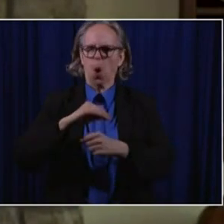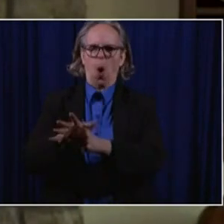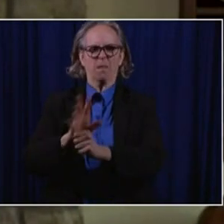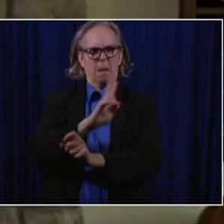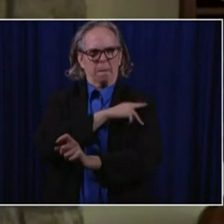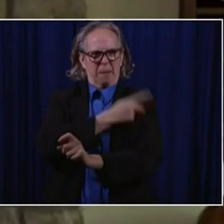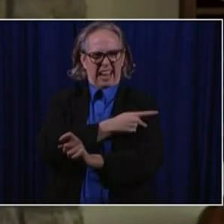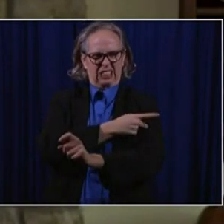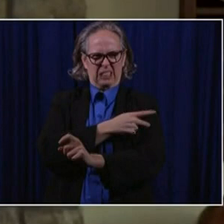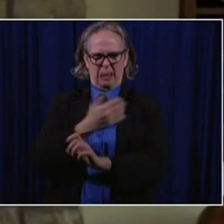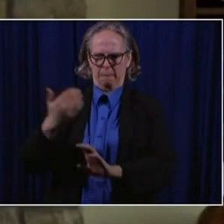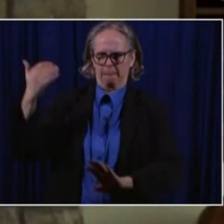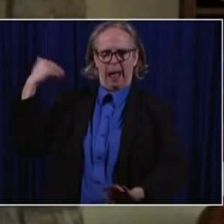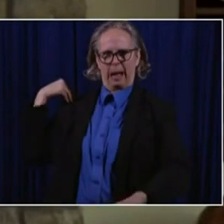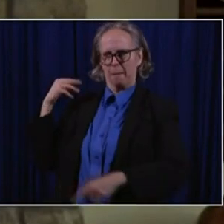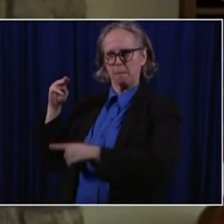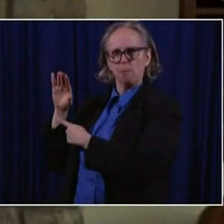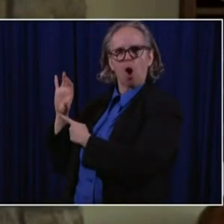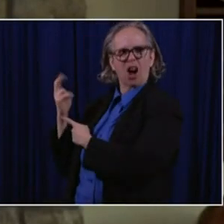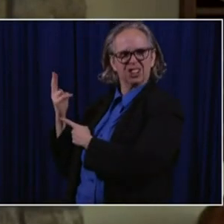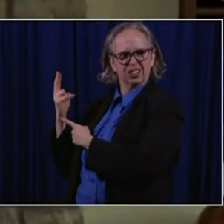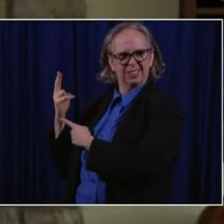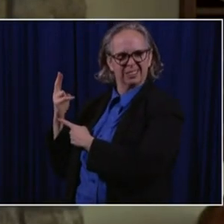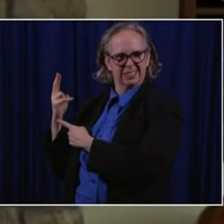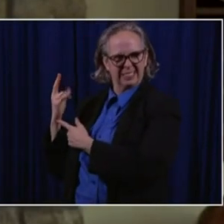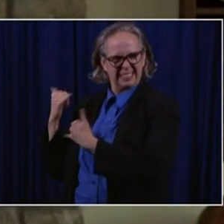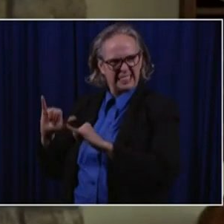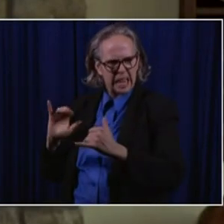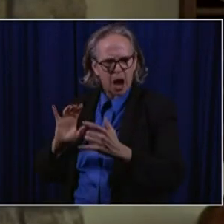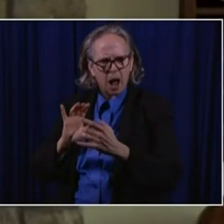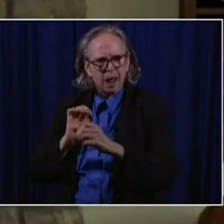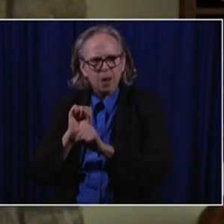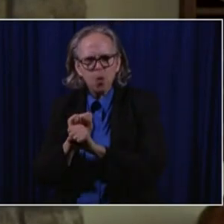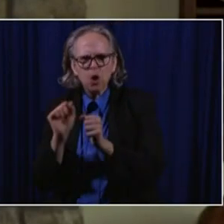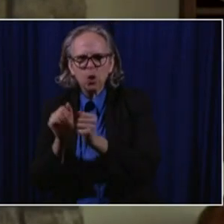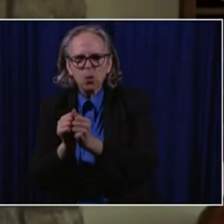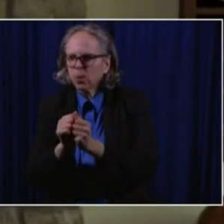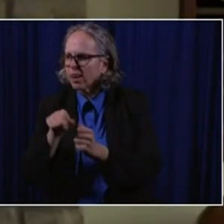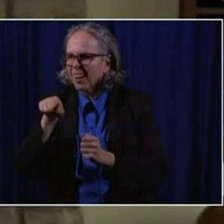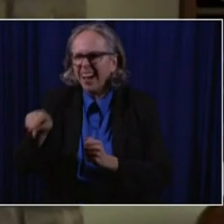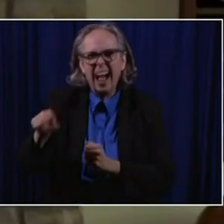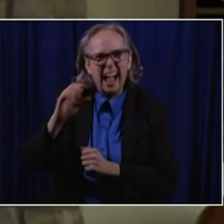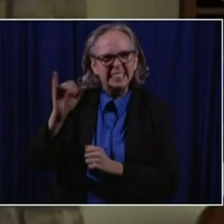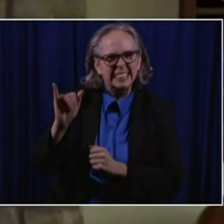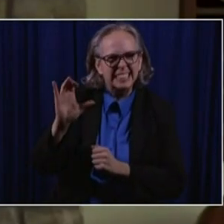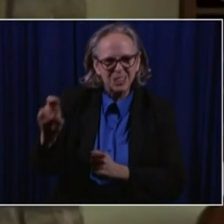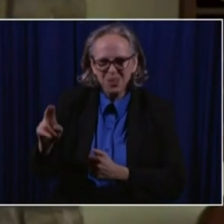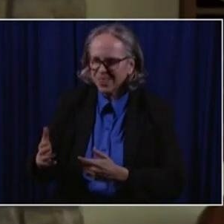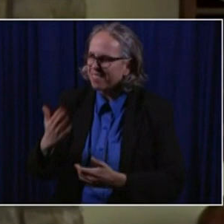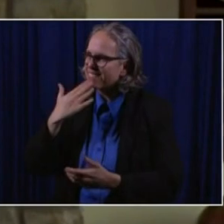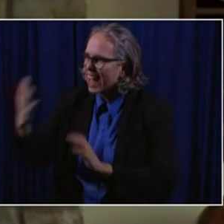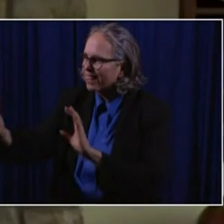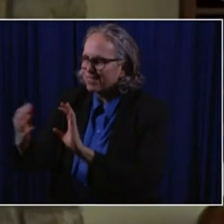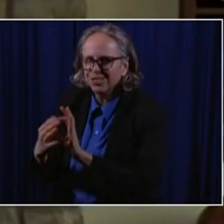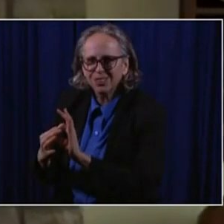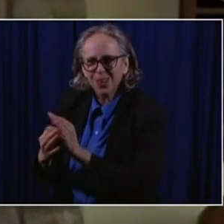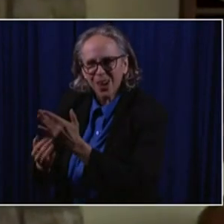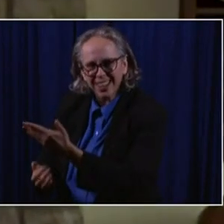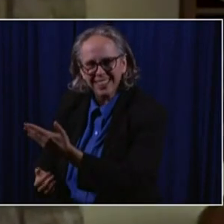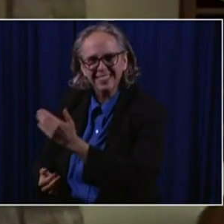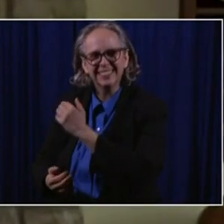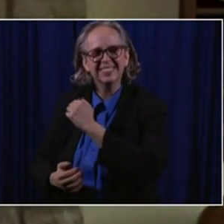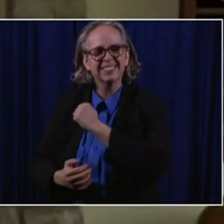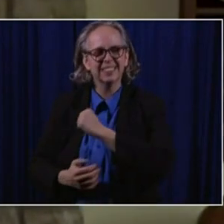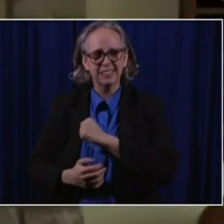intensive care unit. Uh, thank you for joining us. We appreciate it very, very much. Looks like you're right